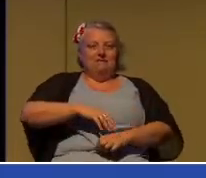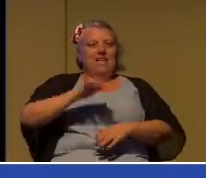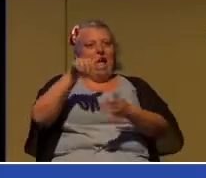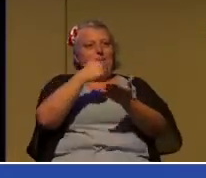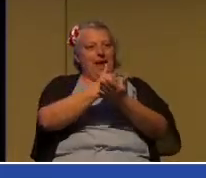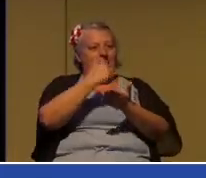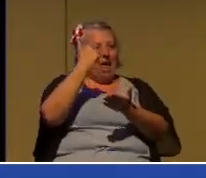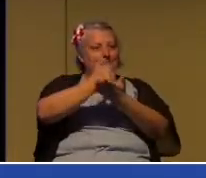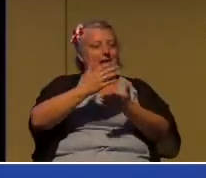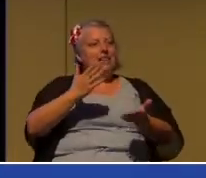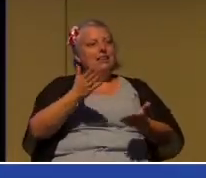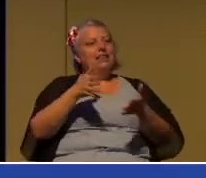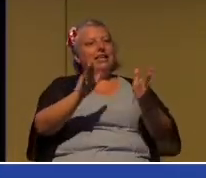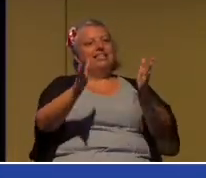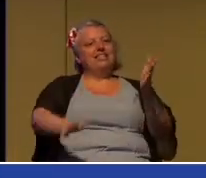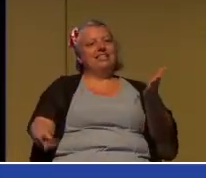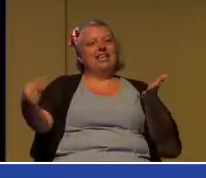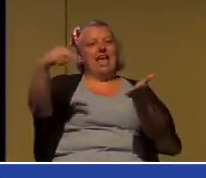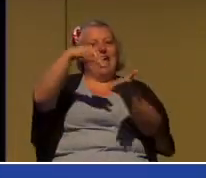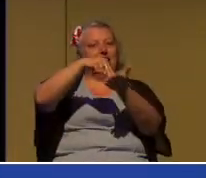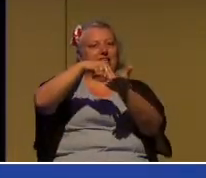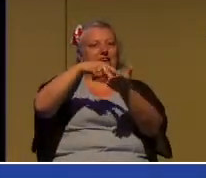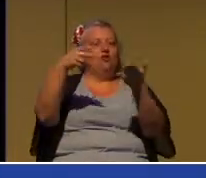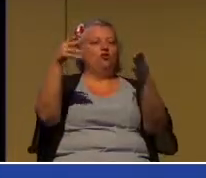Let's stand as we conclude in prayer.